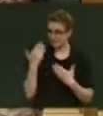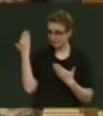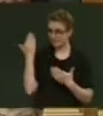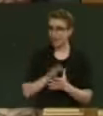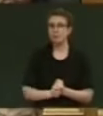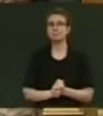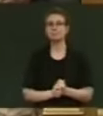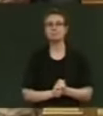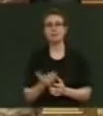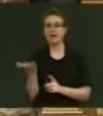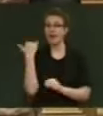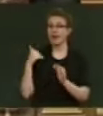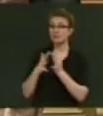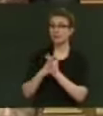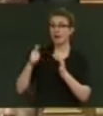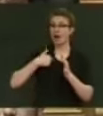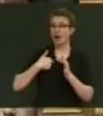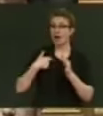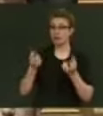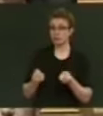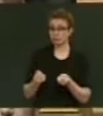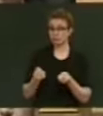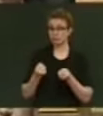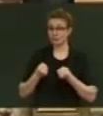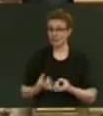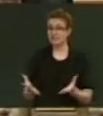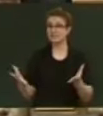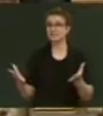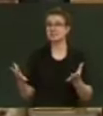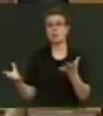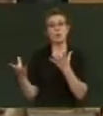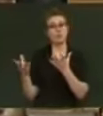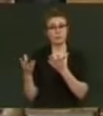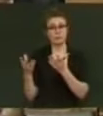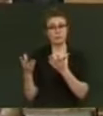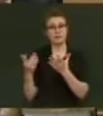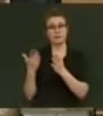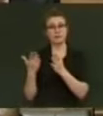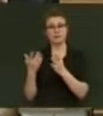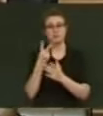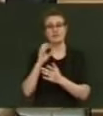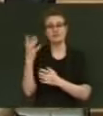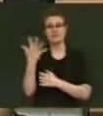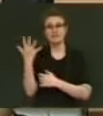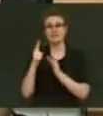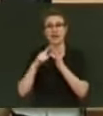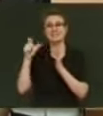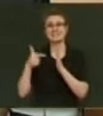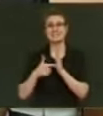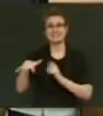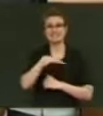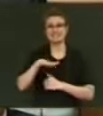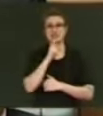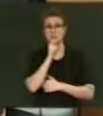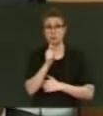Last week I released with the Honourable Amy Adams the 2015 New Zealand ICT Sector Report. This report